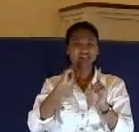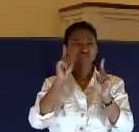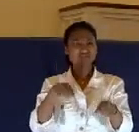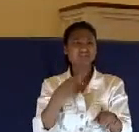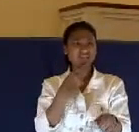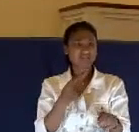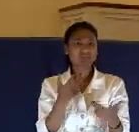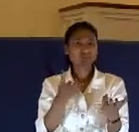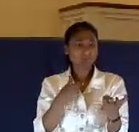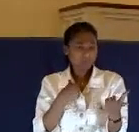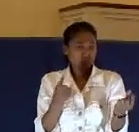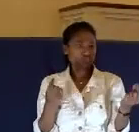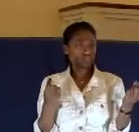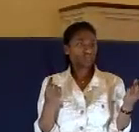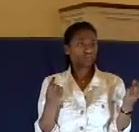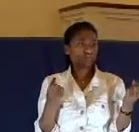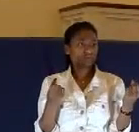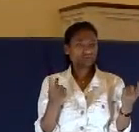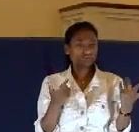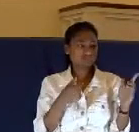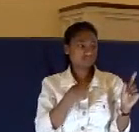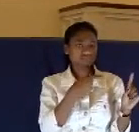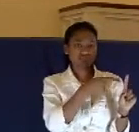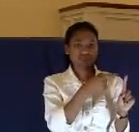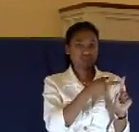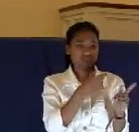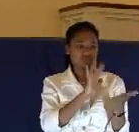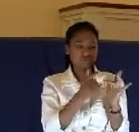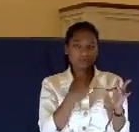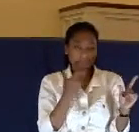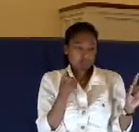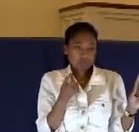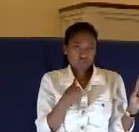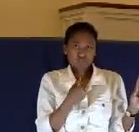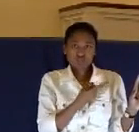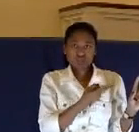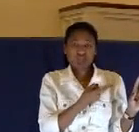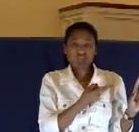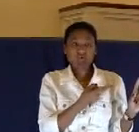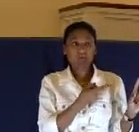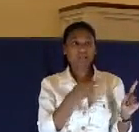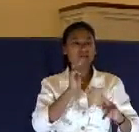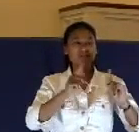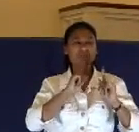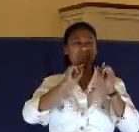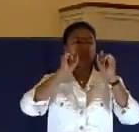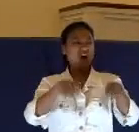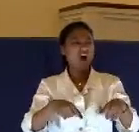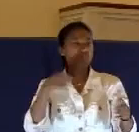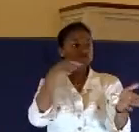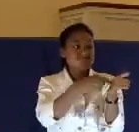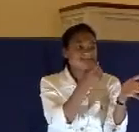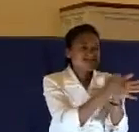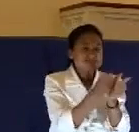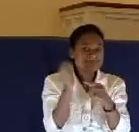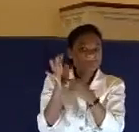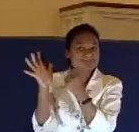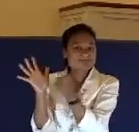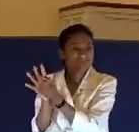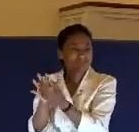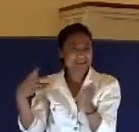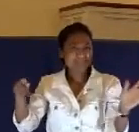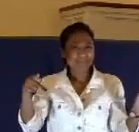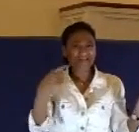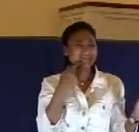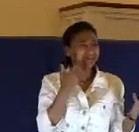I shall do unto him who ye call the king of the Jews? And they cried out, crucify him. Verse 14, Then Pilate said unto them, Why? What